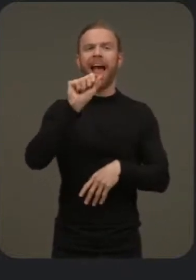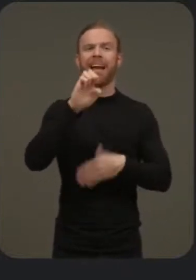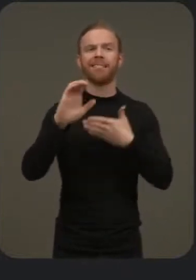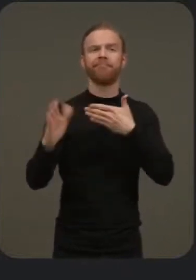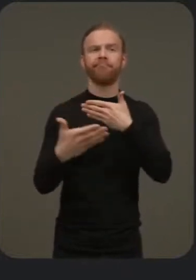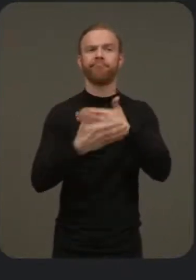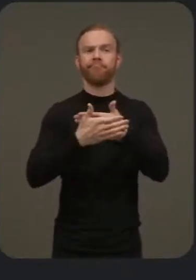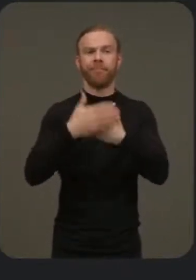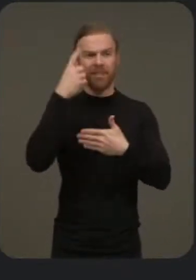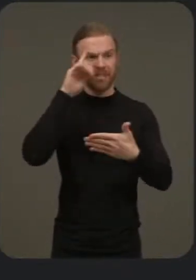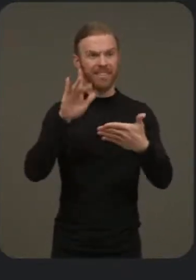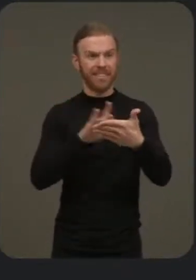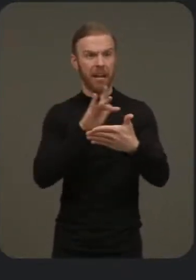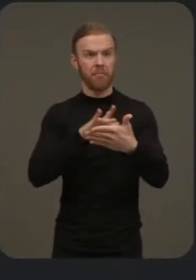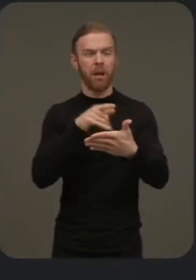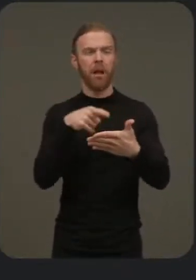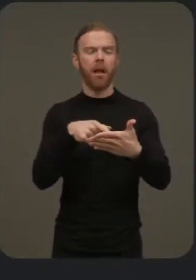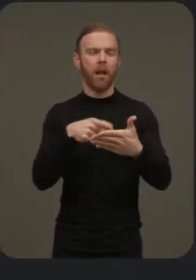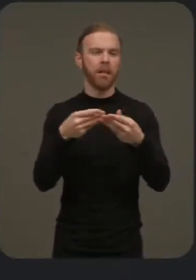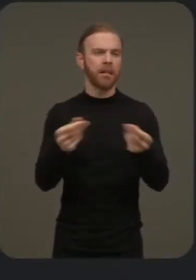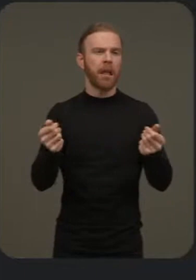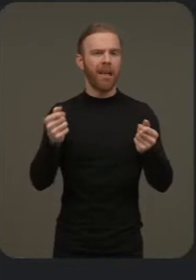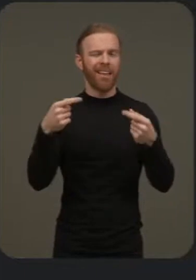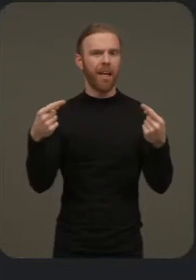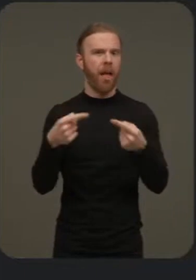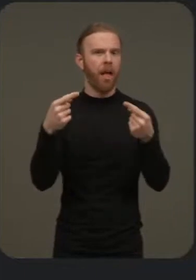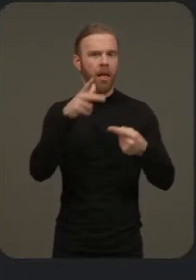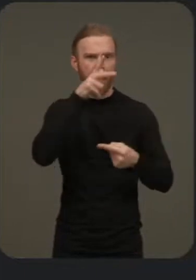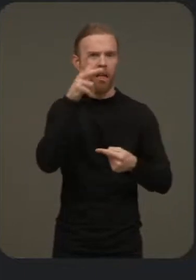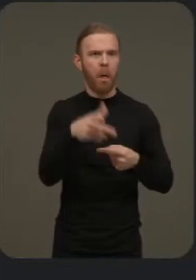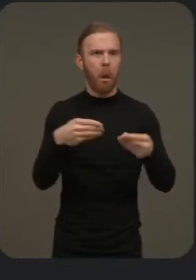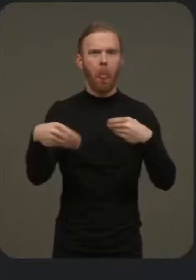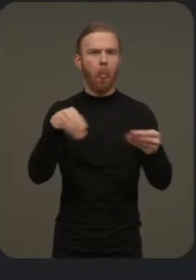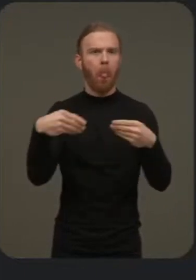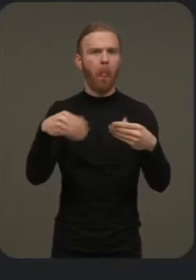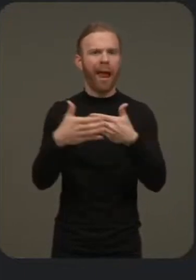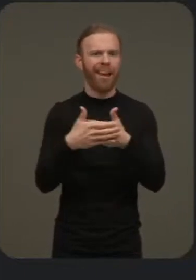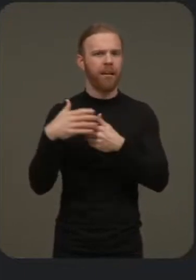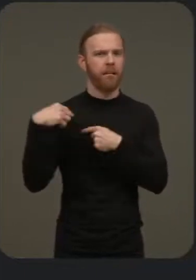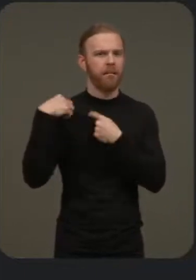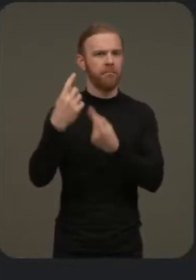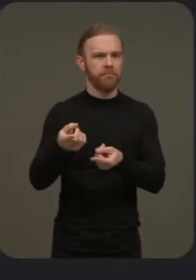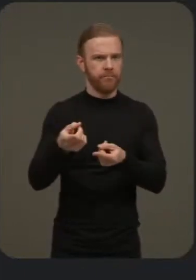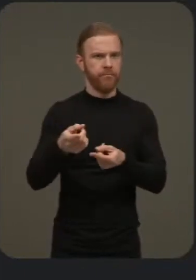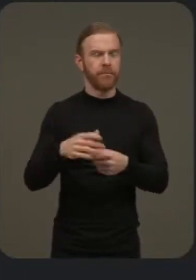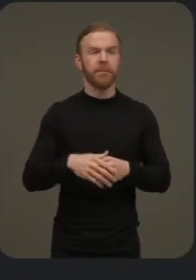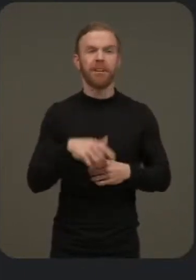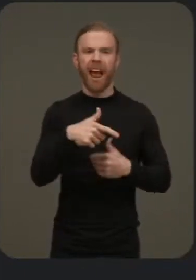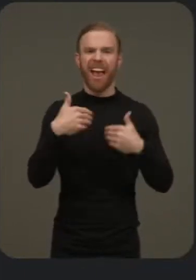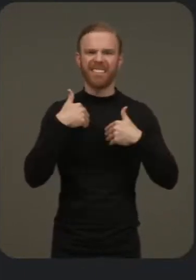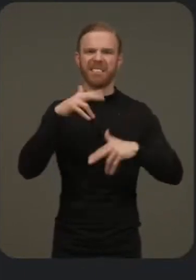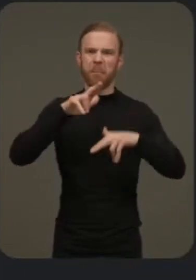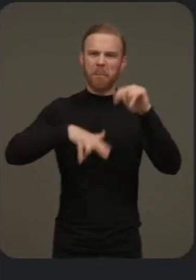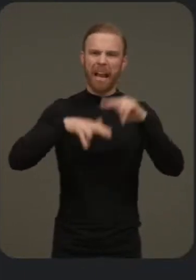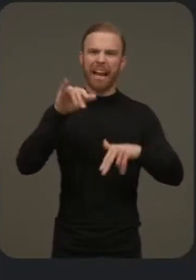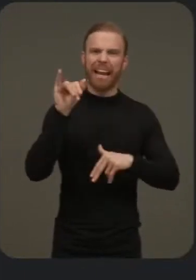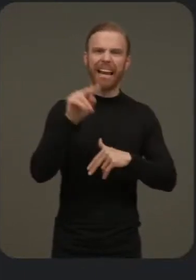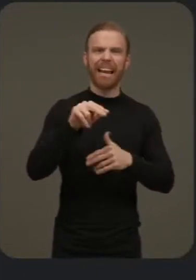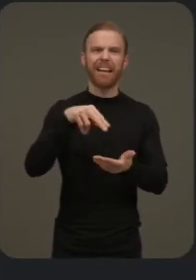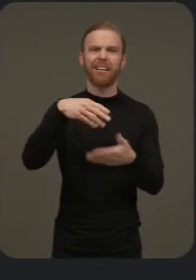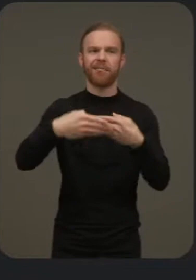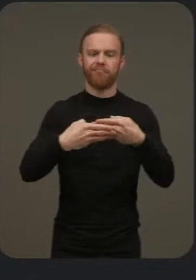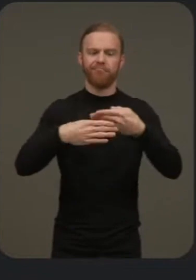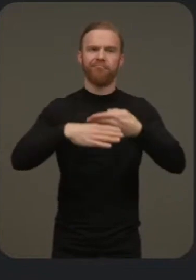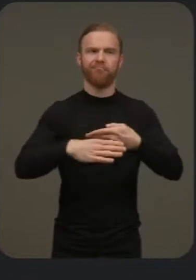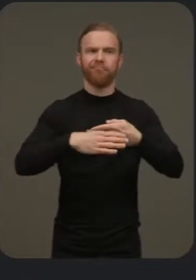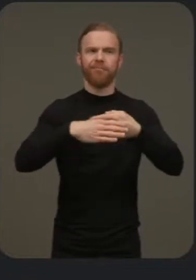solves the pain of flimsy tablet cases. It has a built-in stand that provides continuous flexibility and